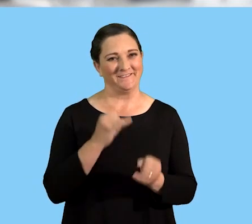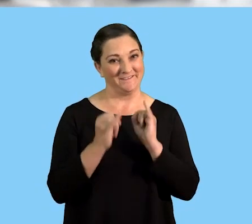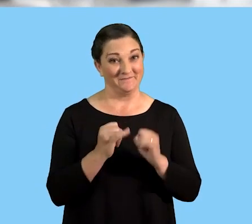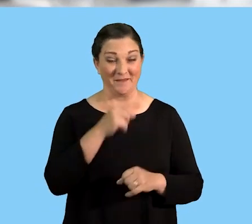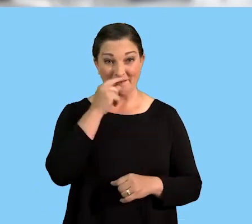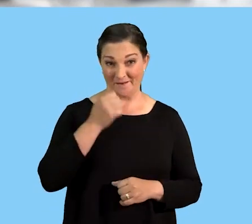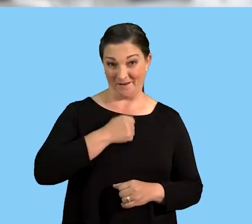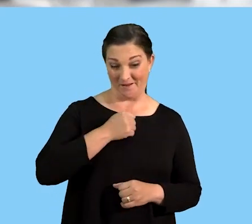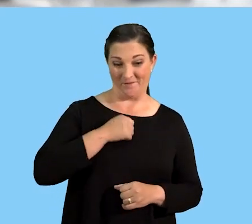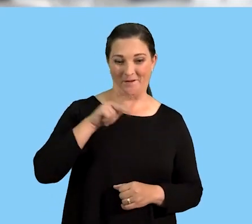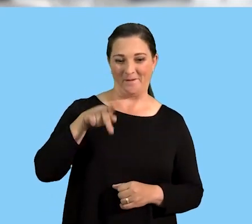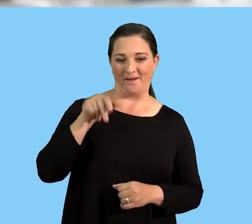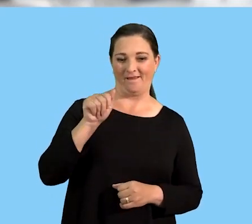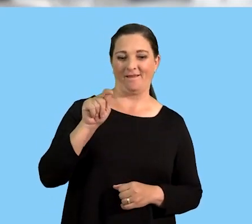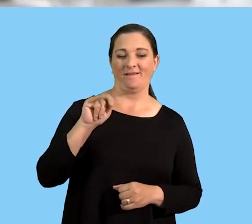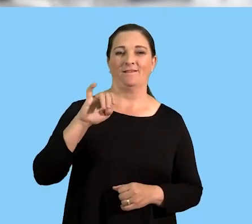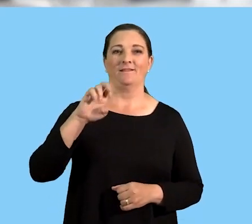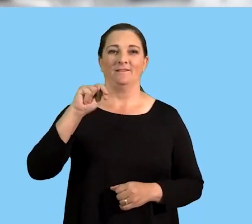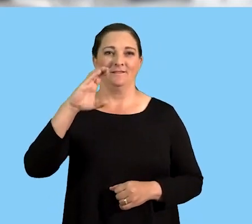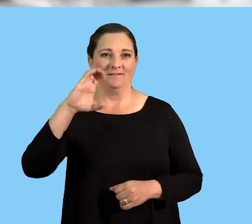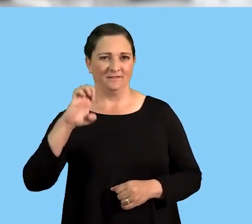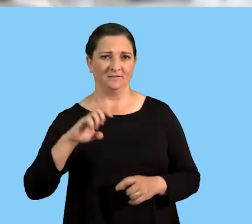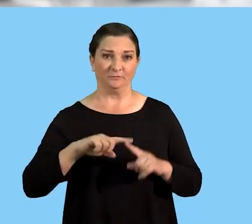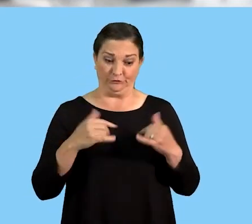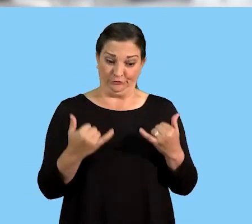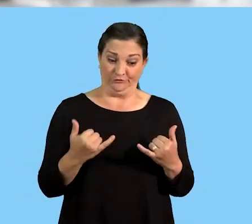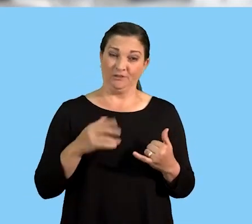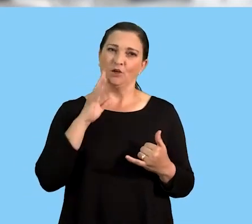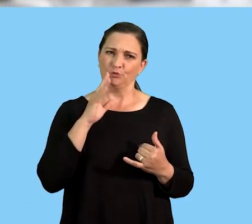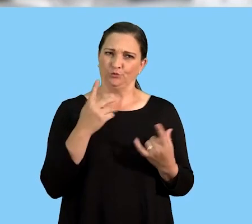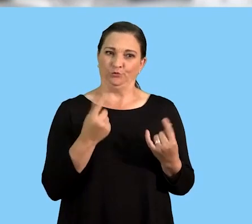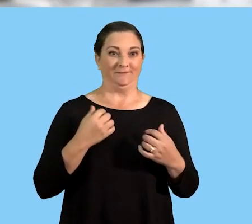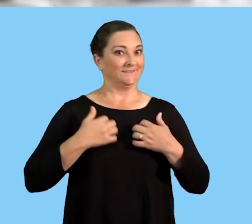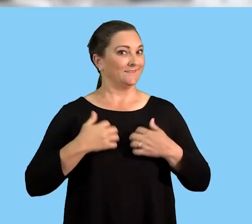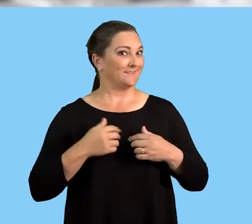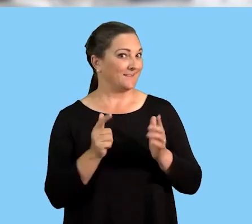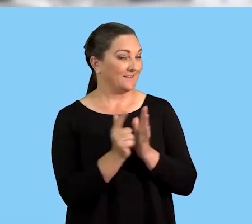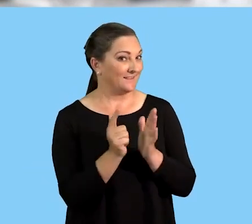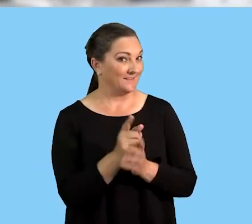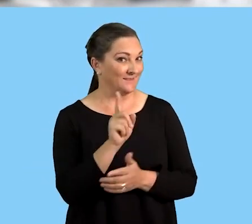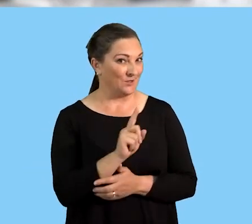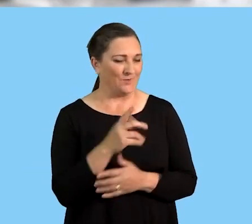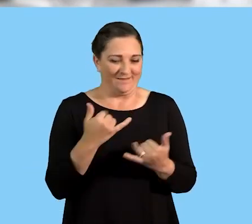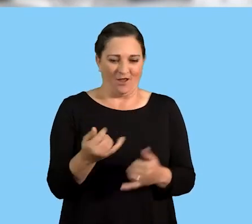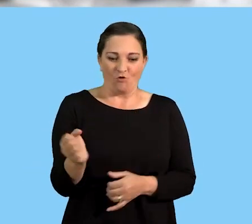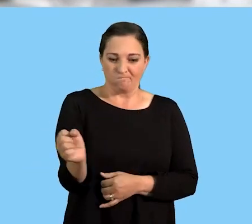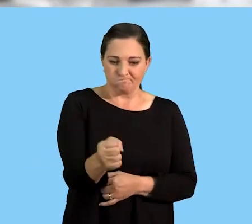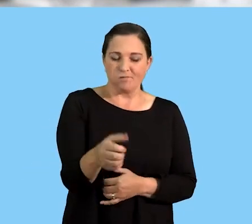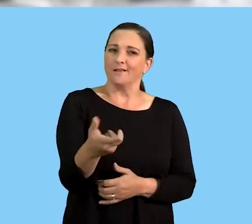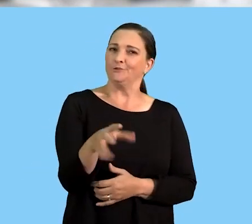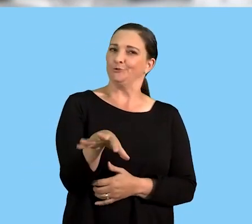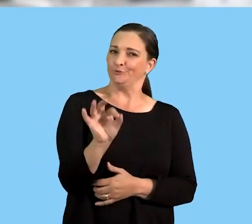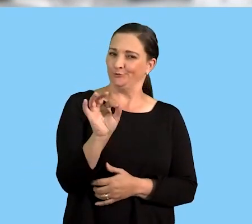Good day, grade 11s. My name is Patience Ngobeni, and I will be taking you through today's exciting lesson called